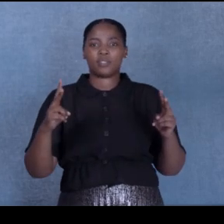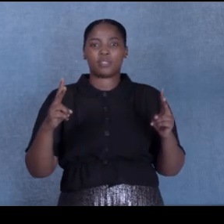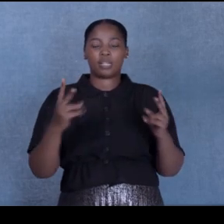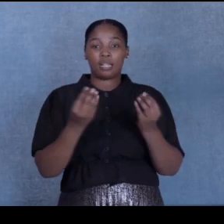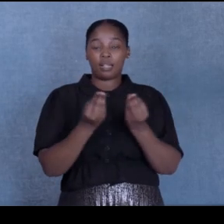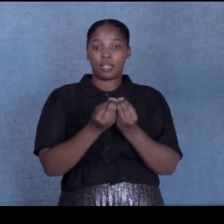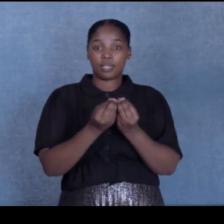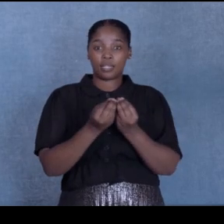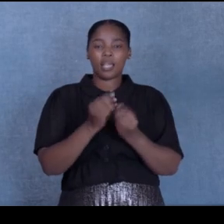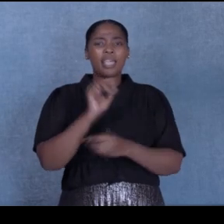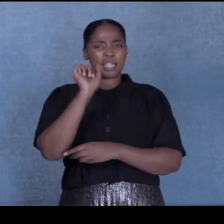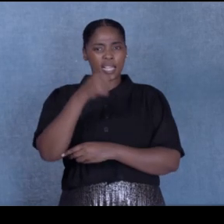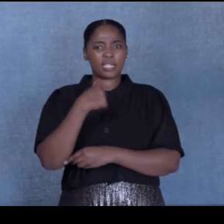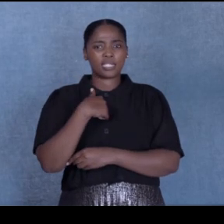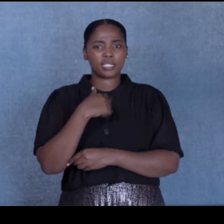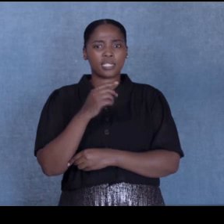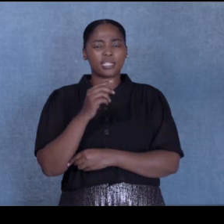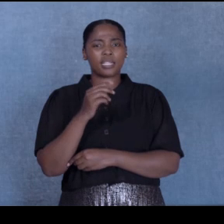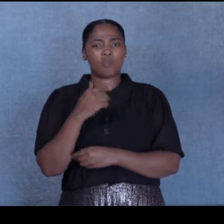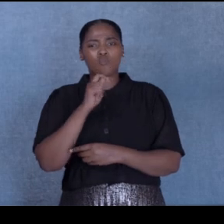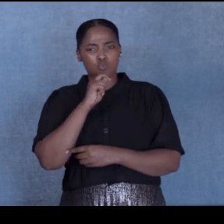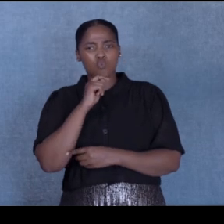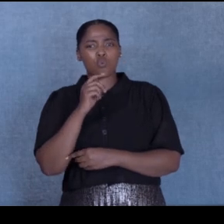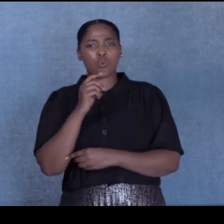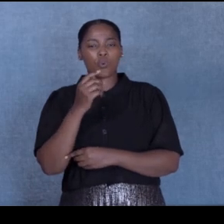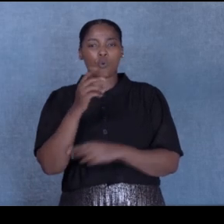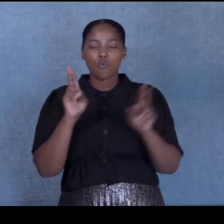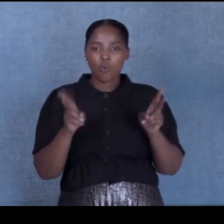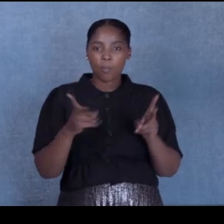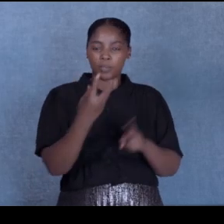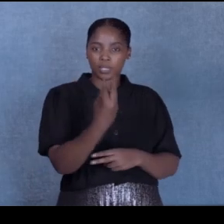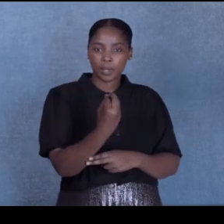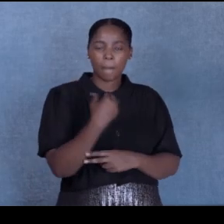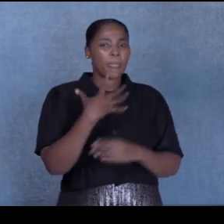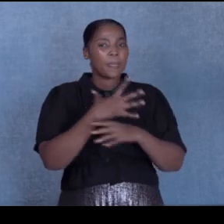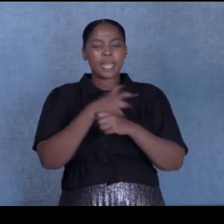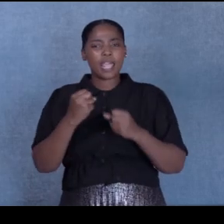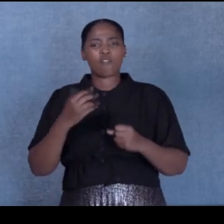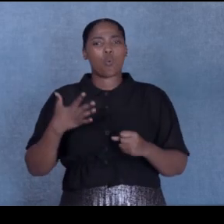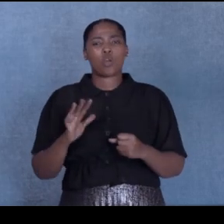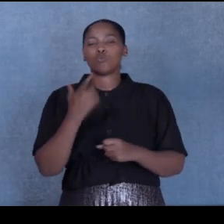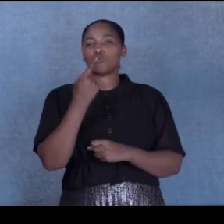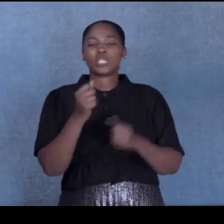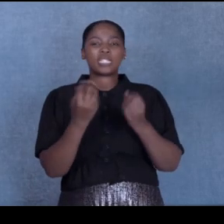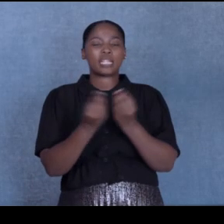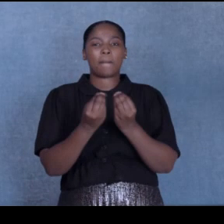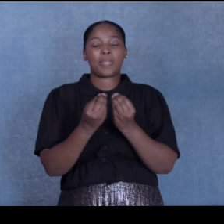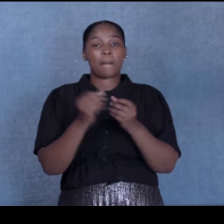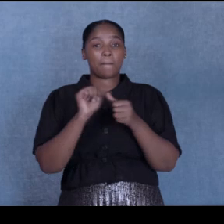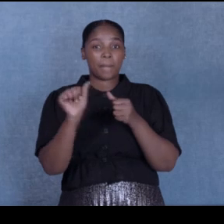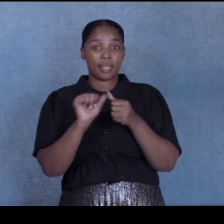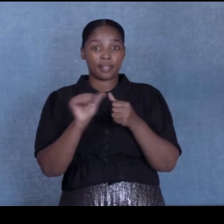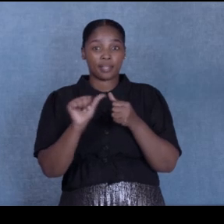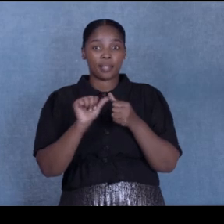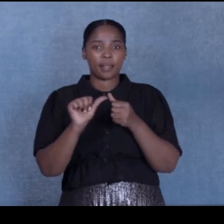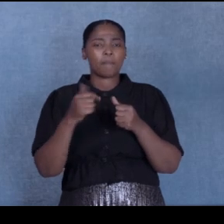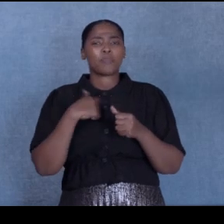have been just a normal child. I would have never had that stride. I would have never wanted to do something better. I would